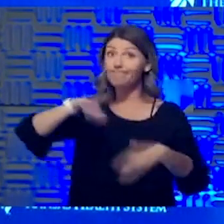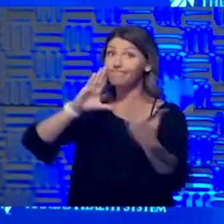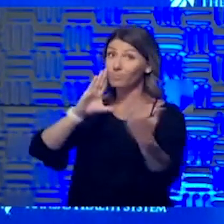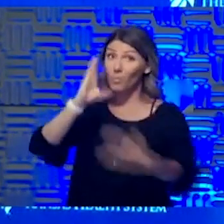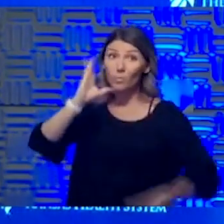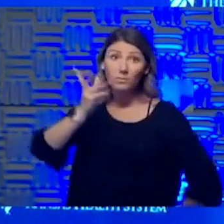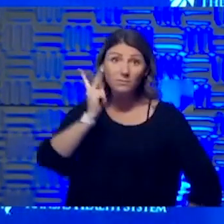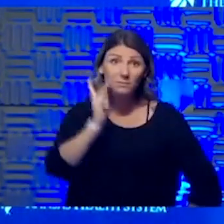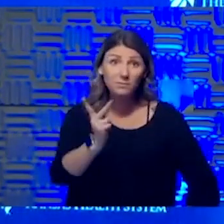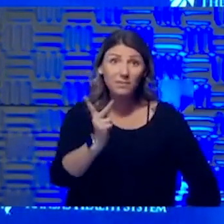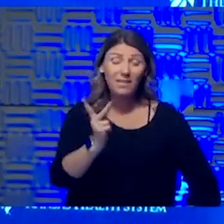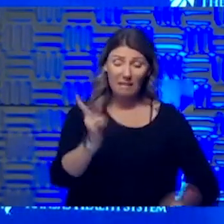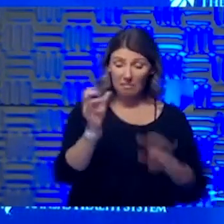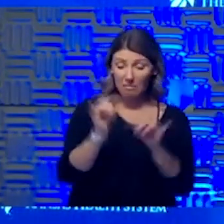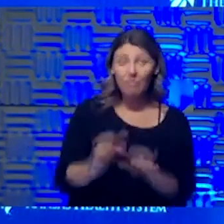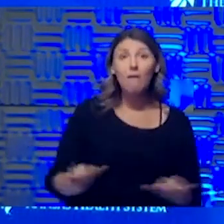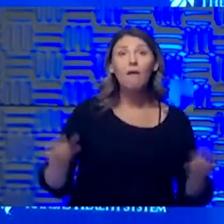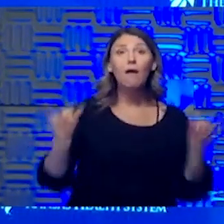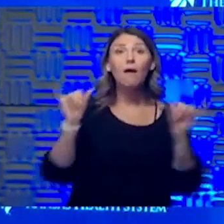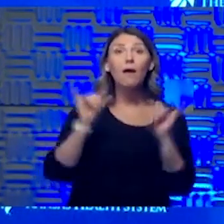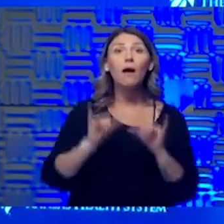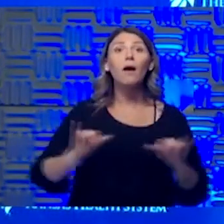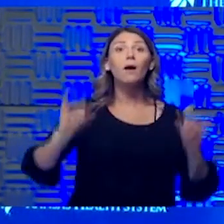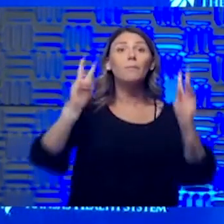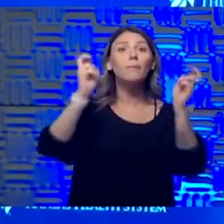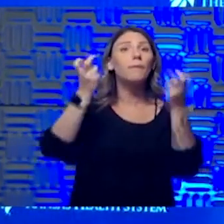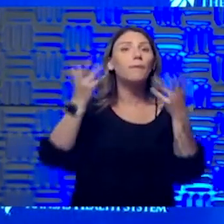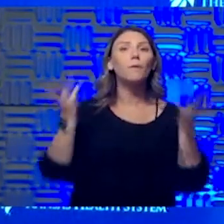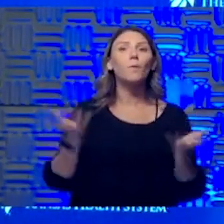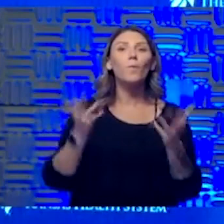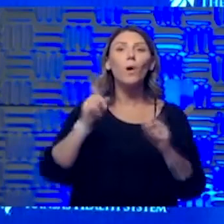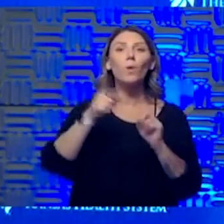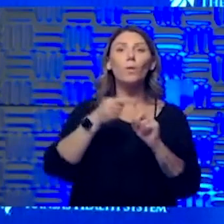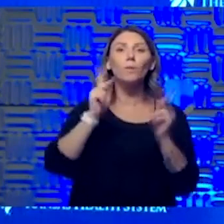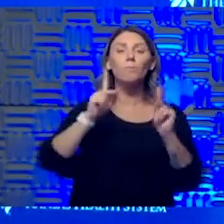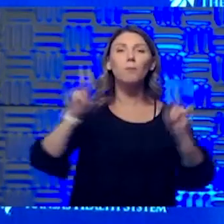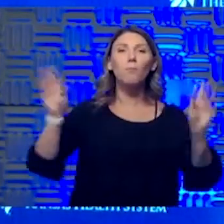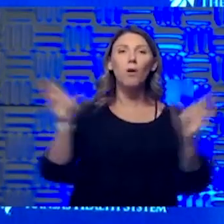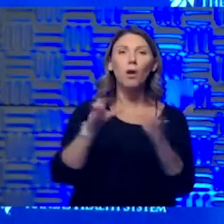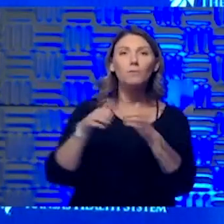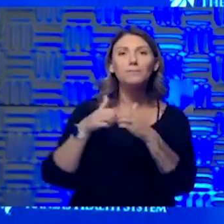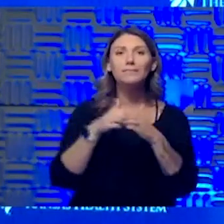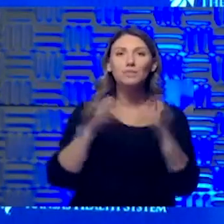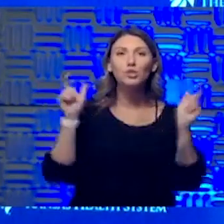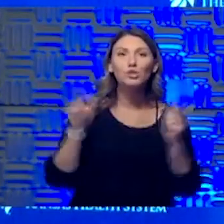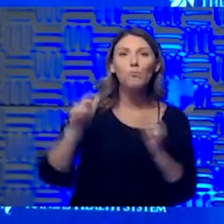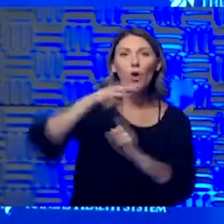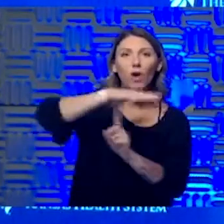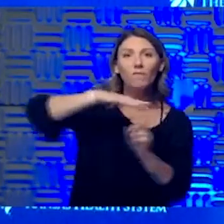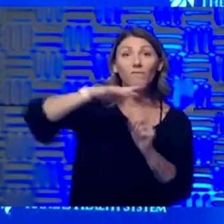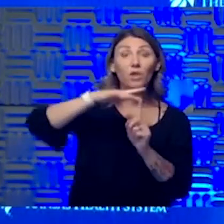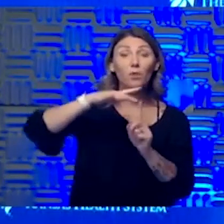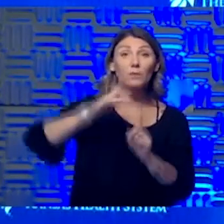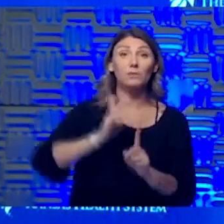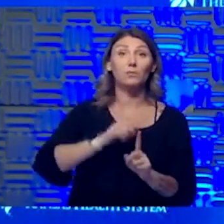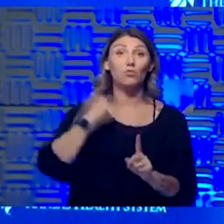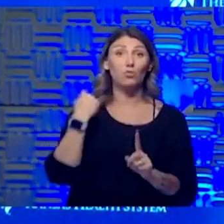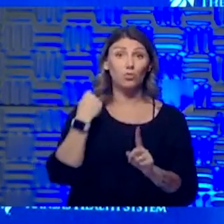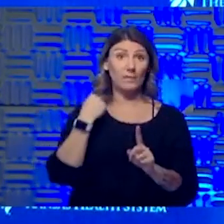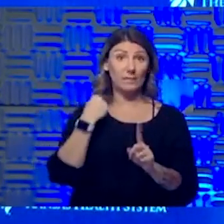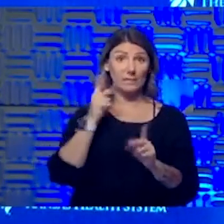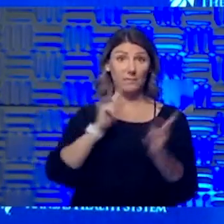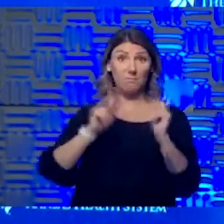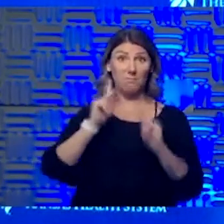the common theme here is when people come together in smaller environments, the risk of getting a lot of folks